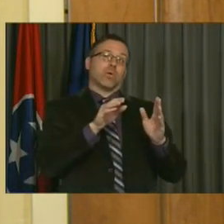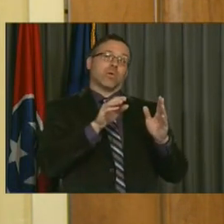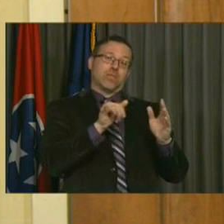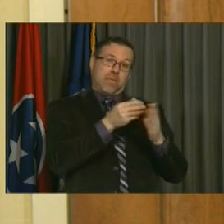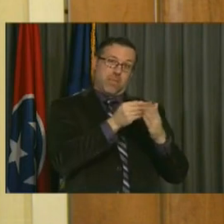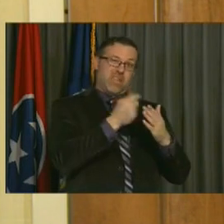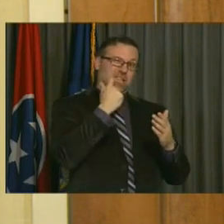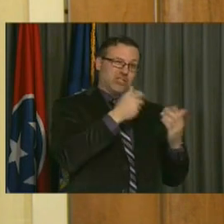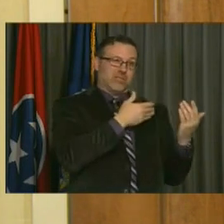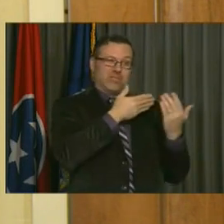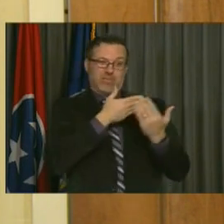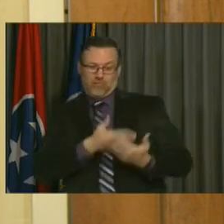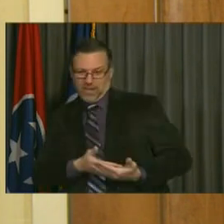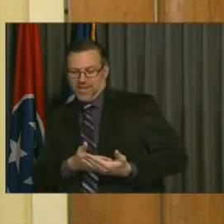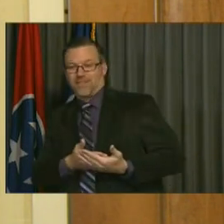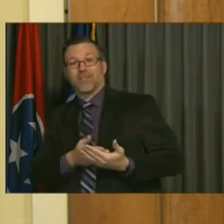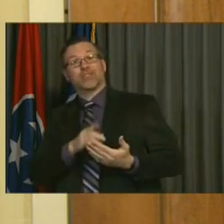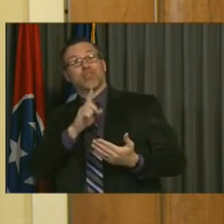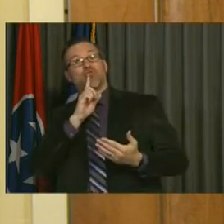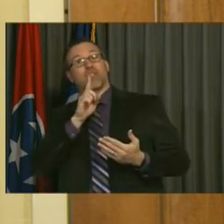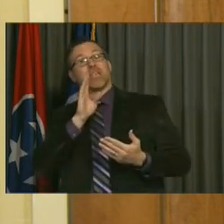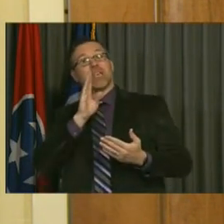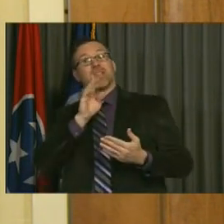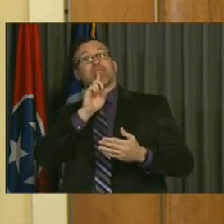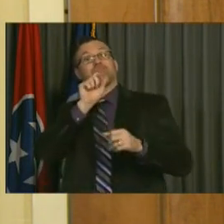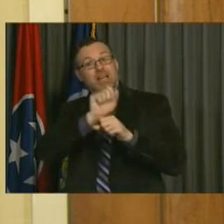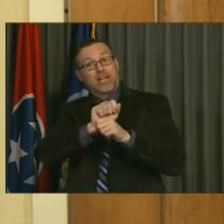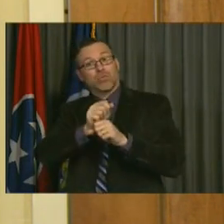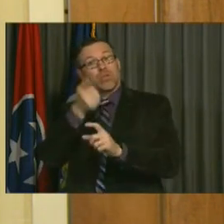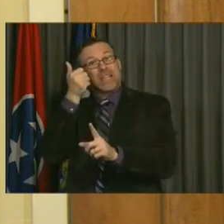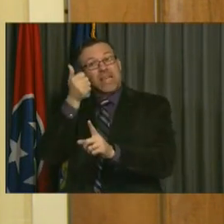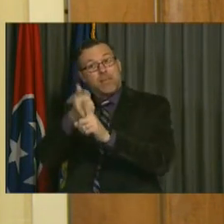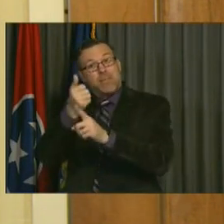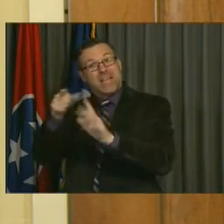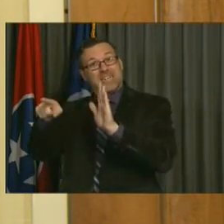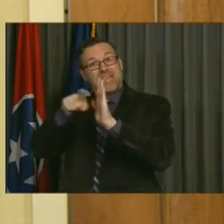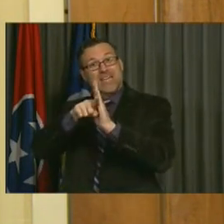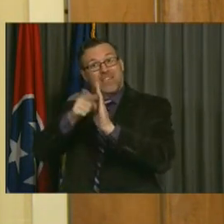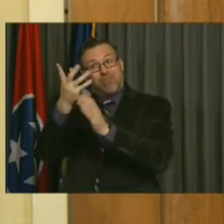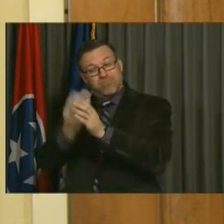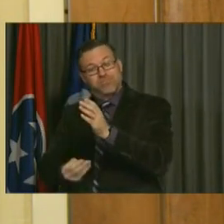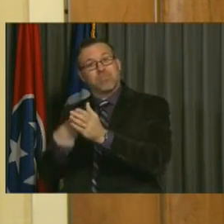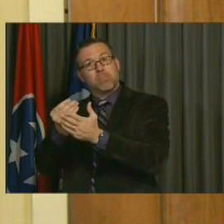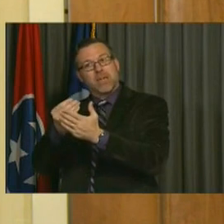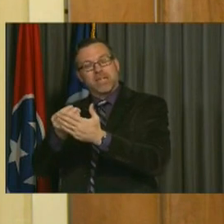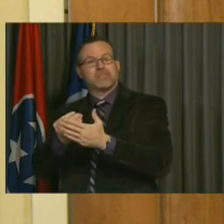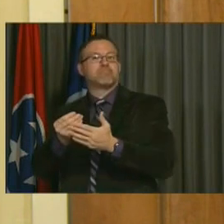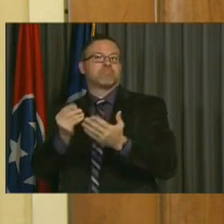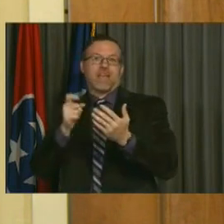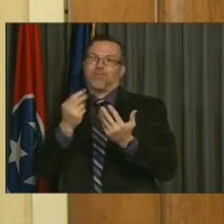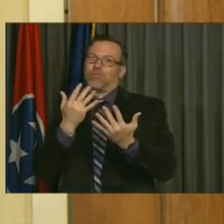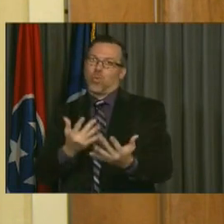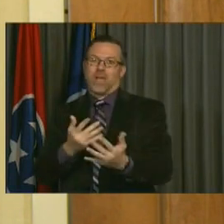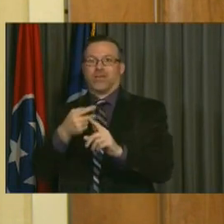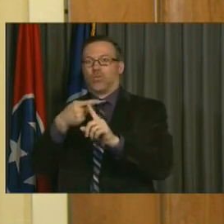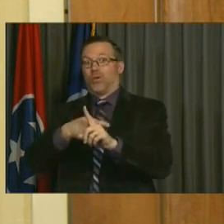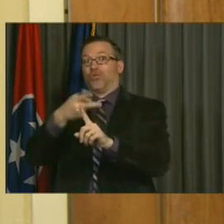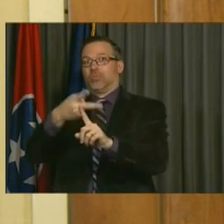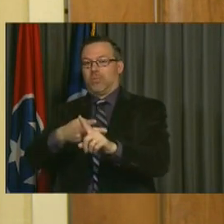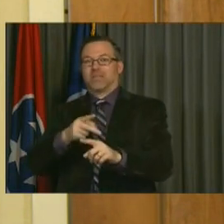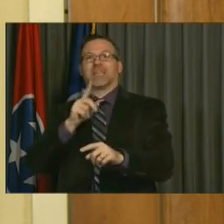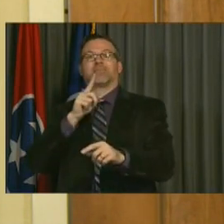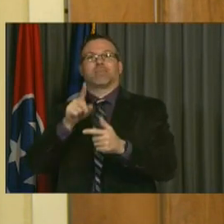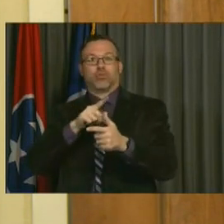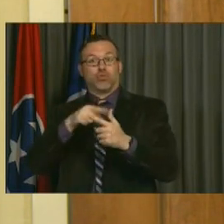same token. And so we won't really be able to see that actual activity until several weeks still from now. So that leaves a big unknown.